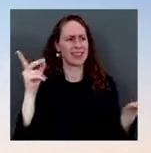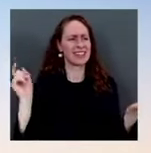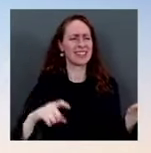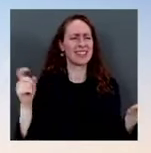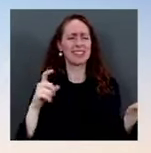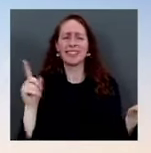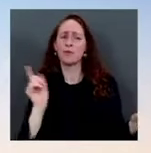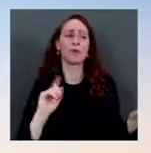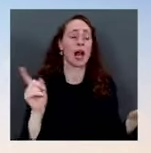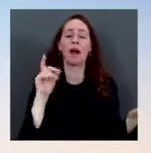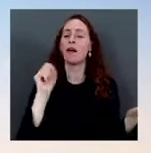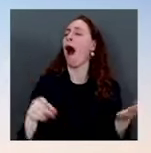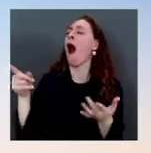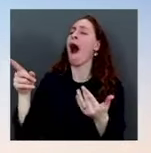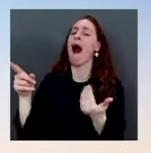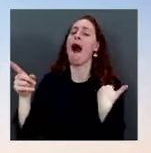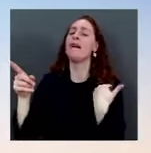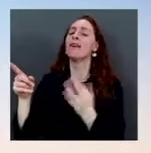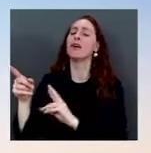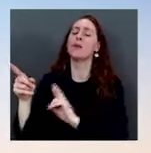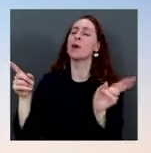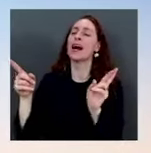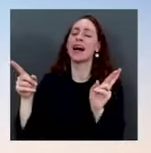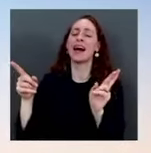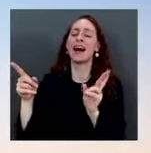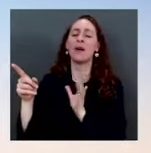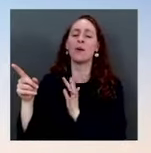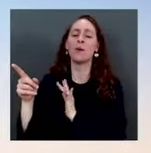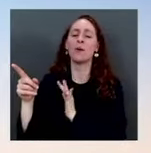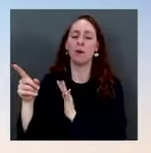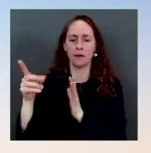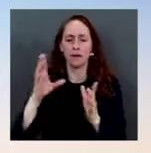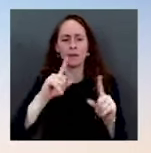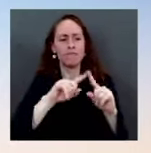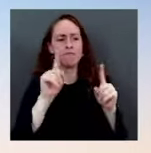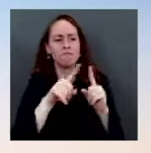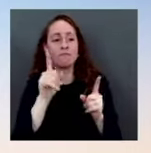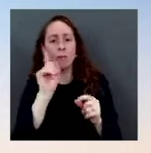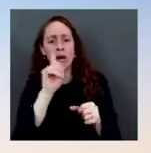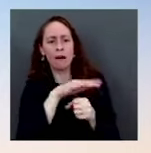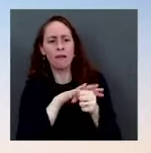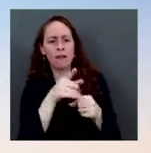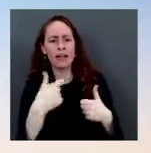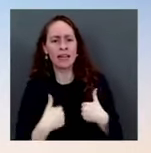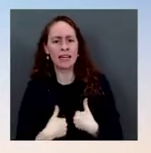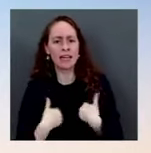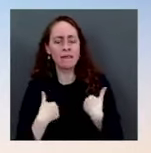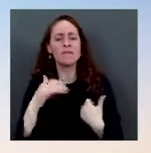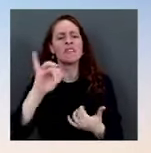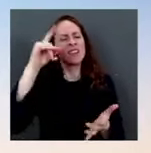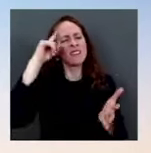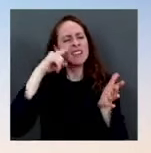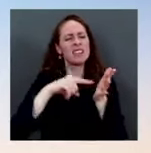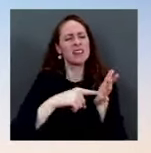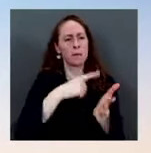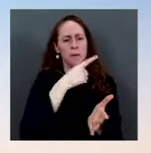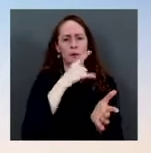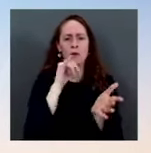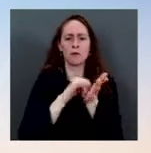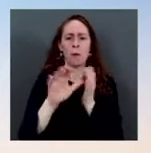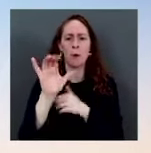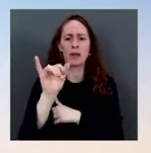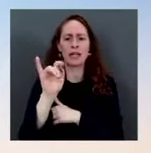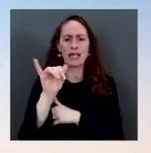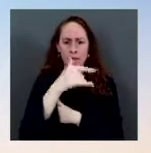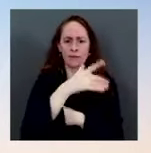sites up and running in new york city we will have them up and running in new york city for example by the end of this week additional testing sites will come online next week as states we